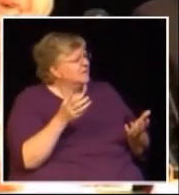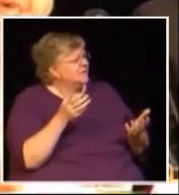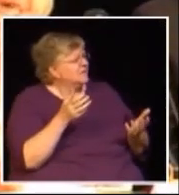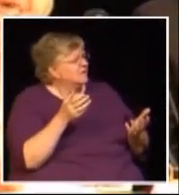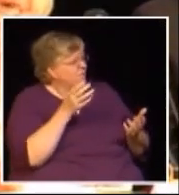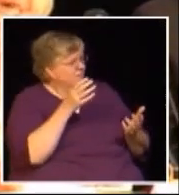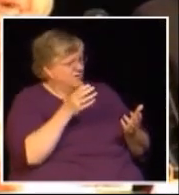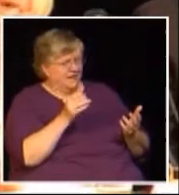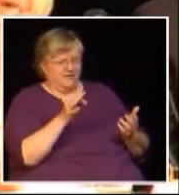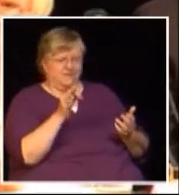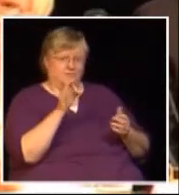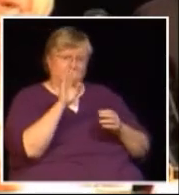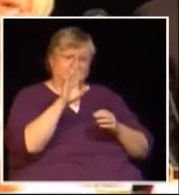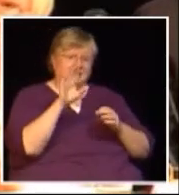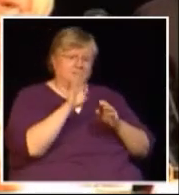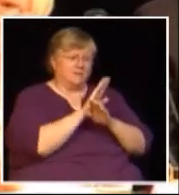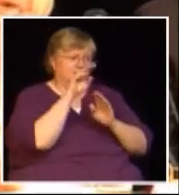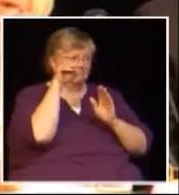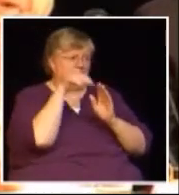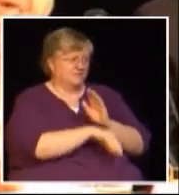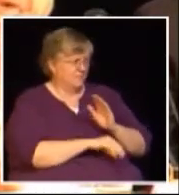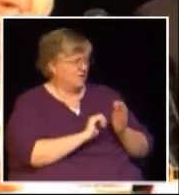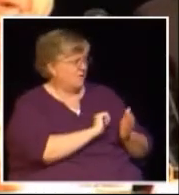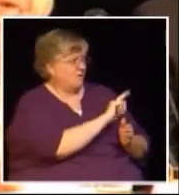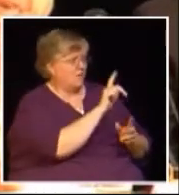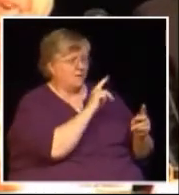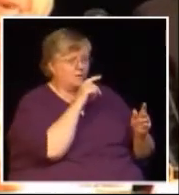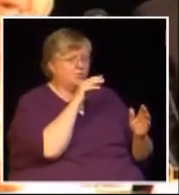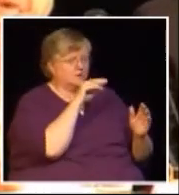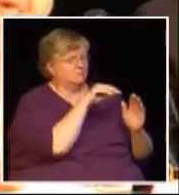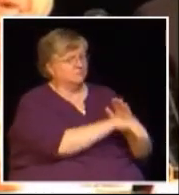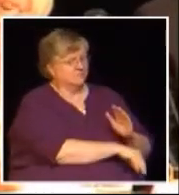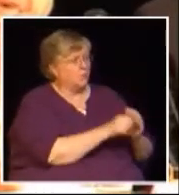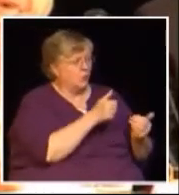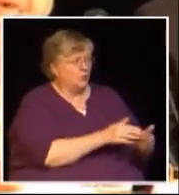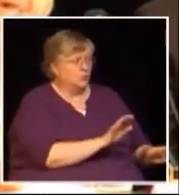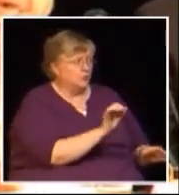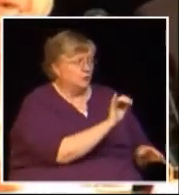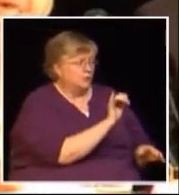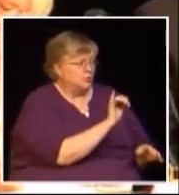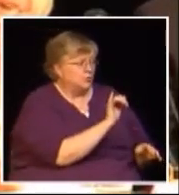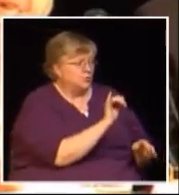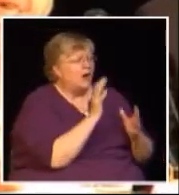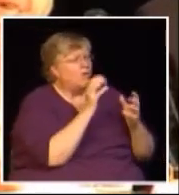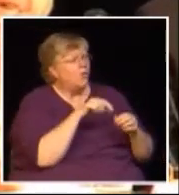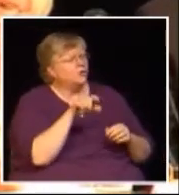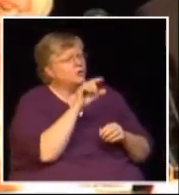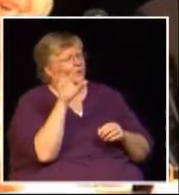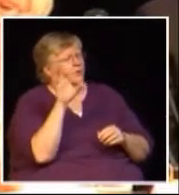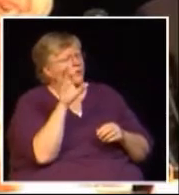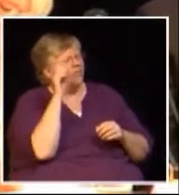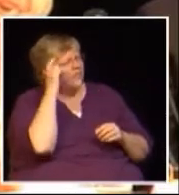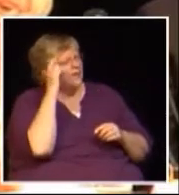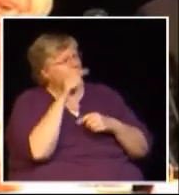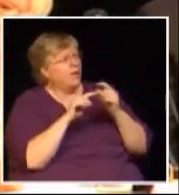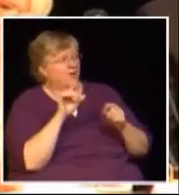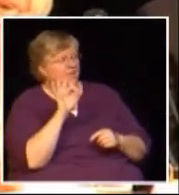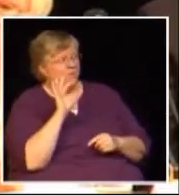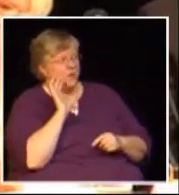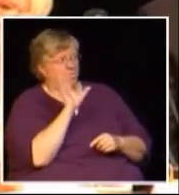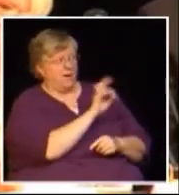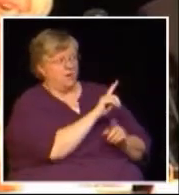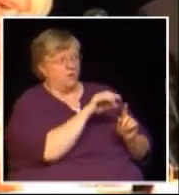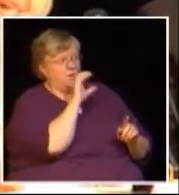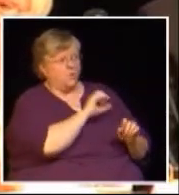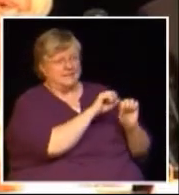are not successful we all will lose on that and who wants I really want everyone to think about going back to a